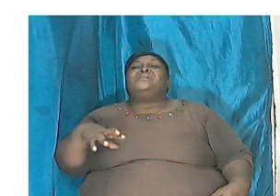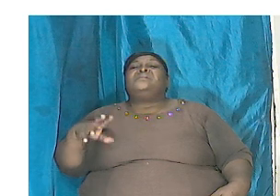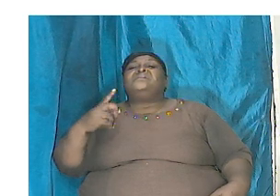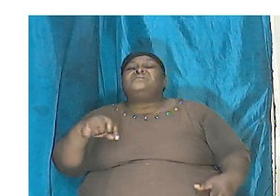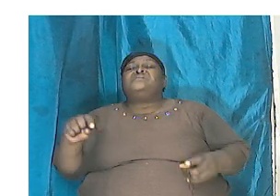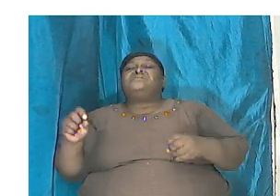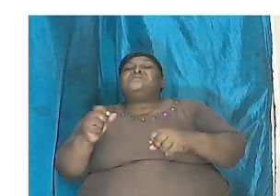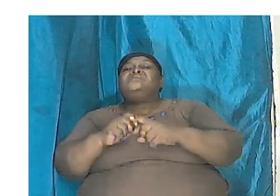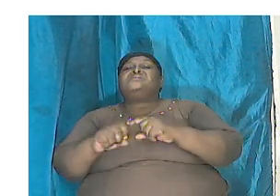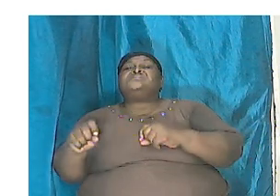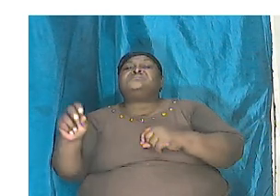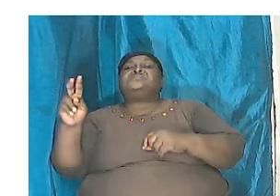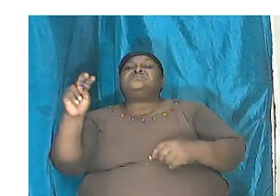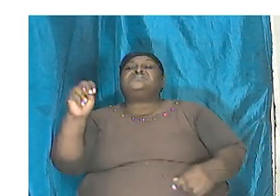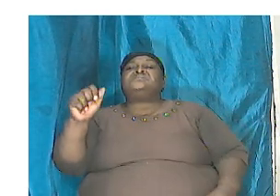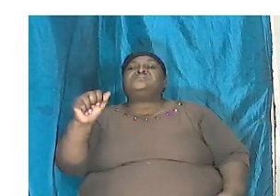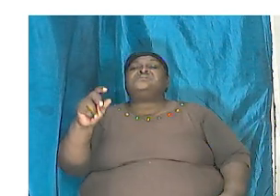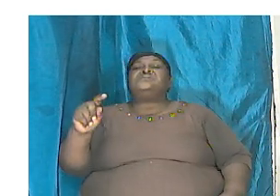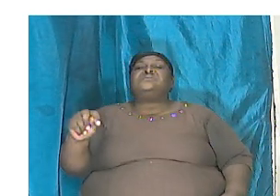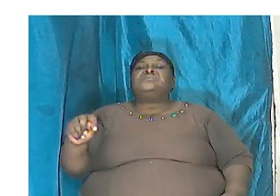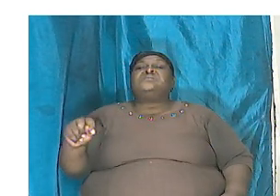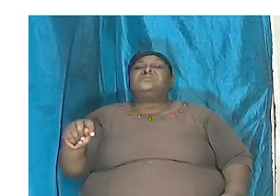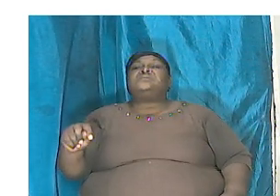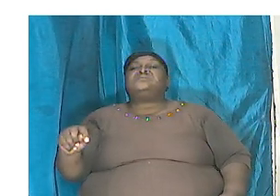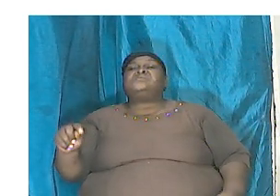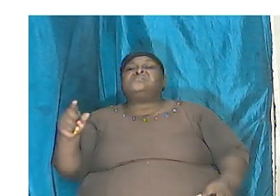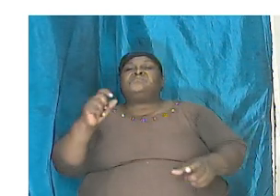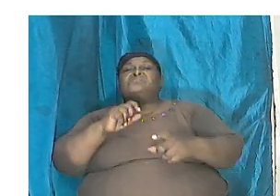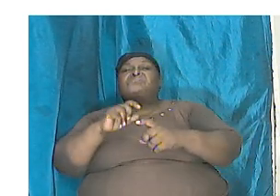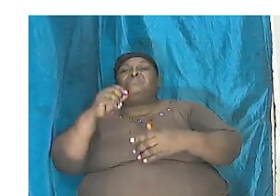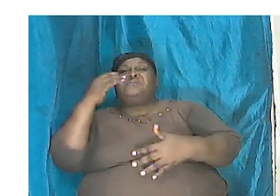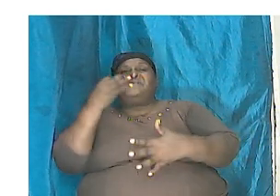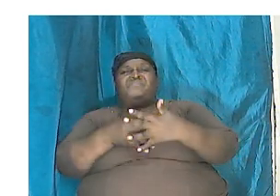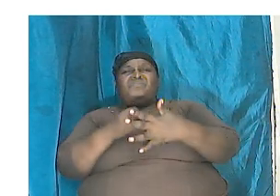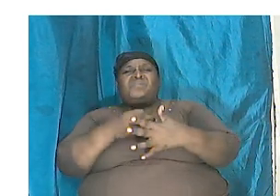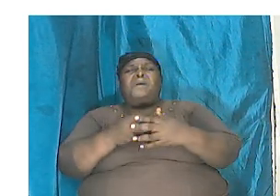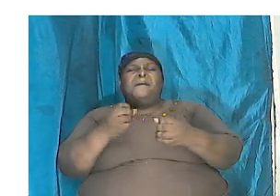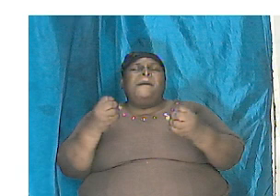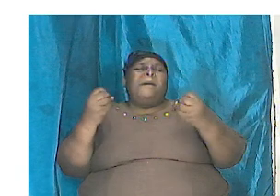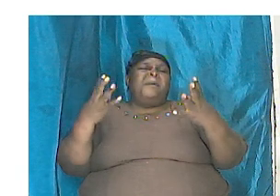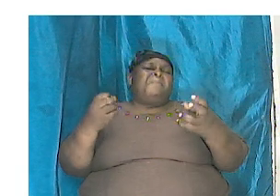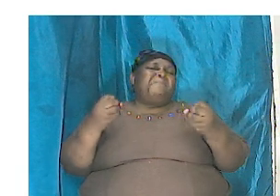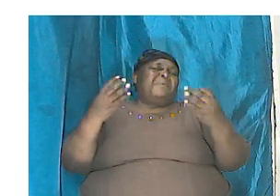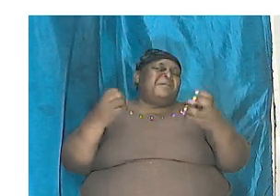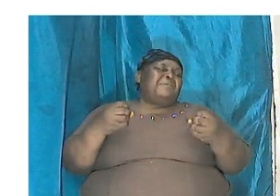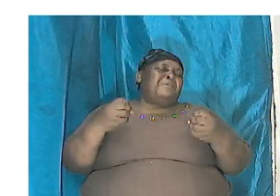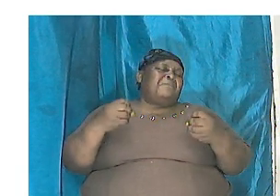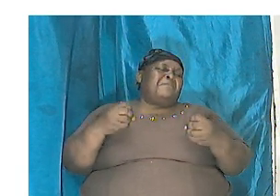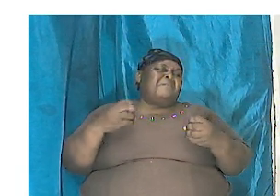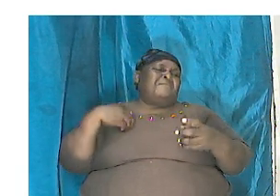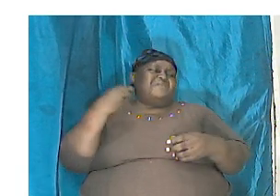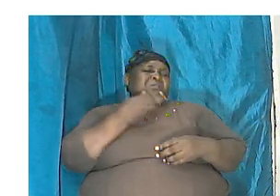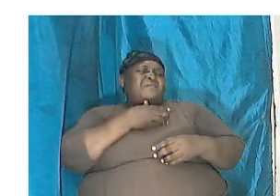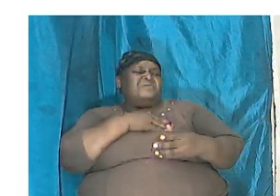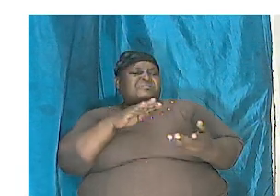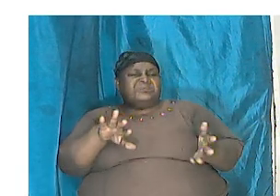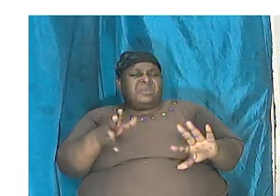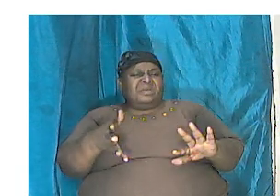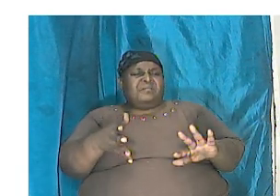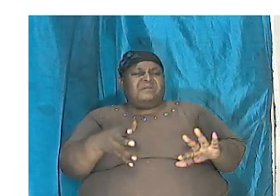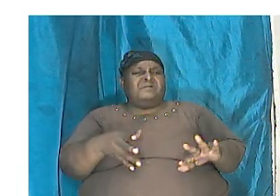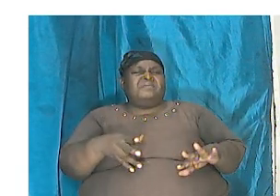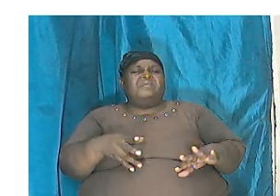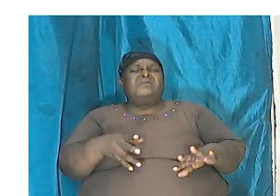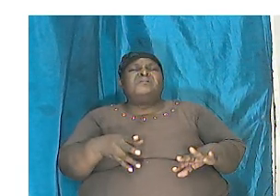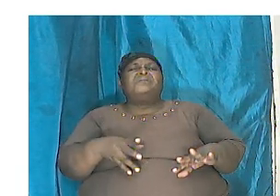speak today is on the verge of extinction before many of us pass this life they are going to become extinct